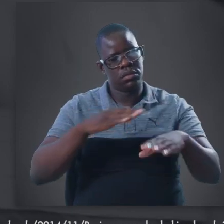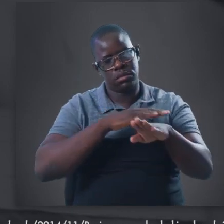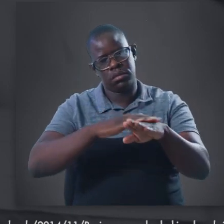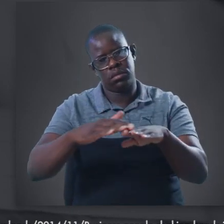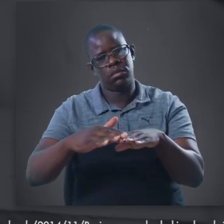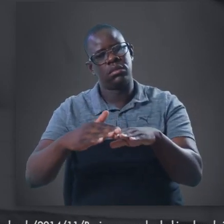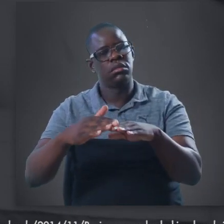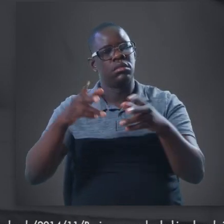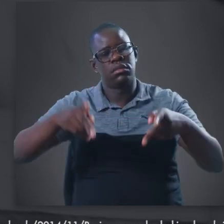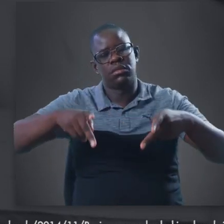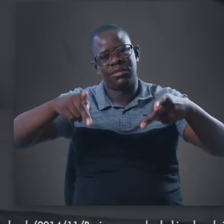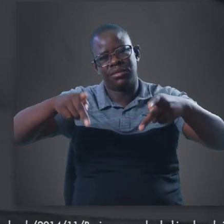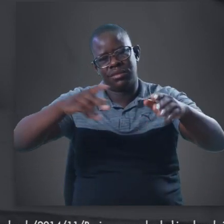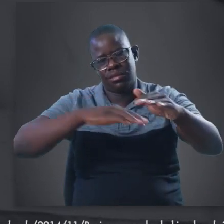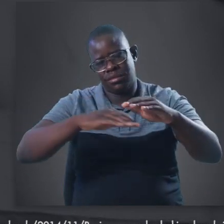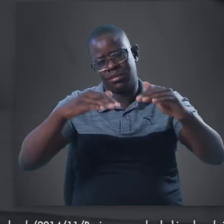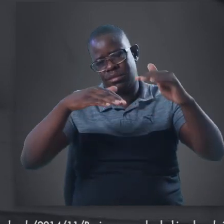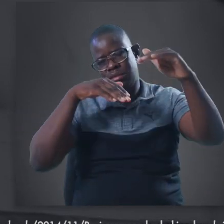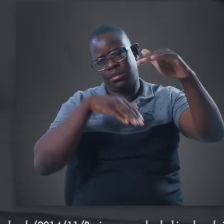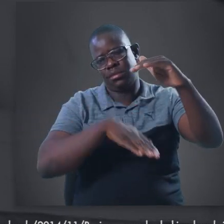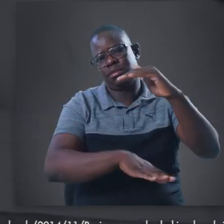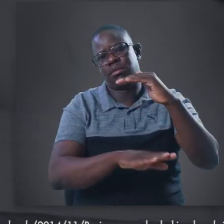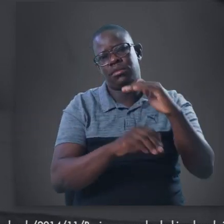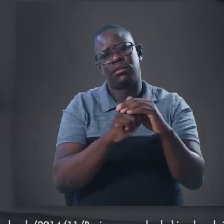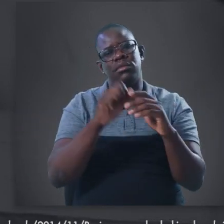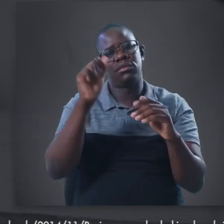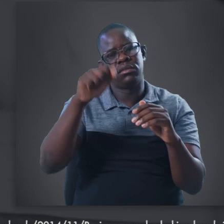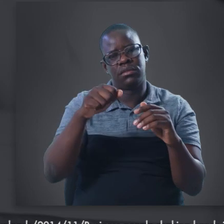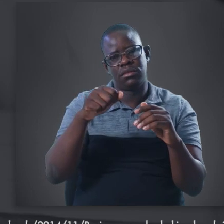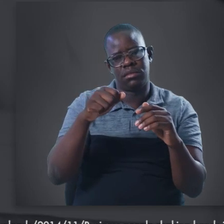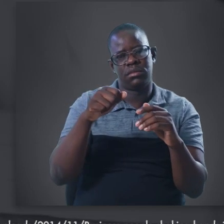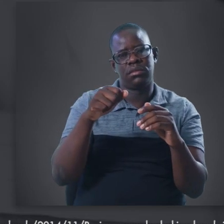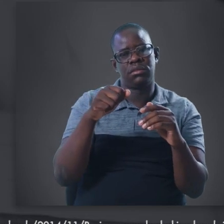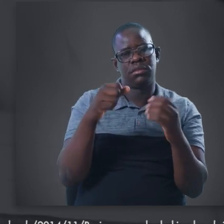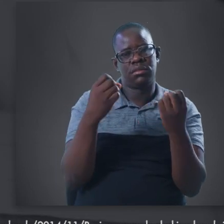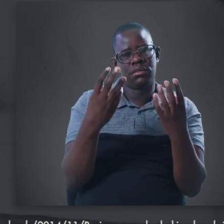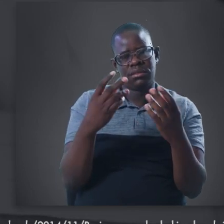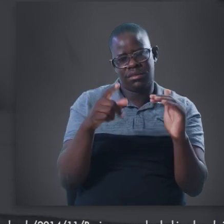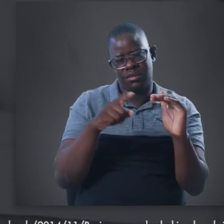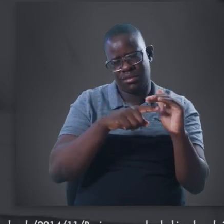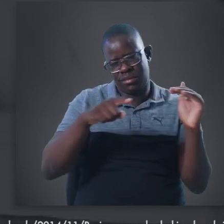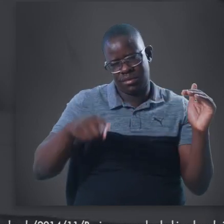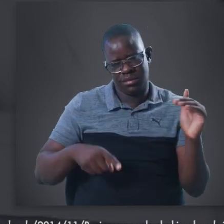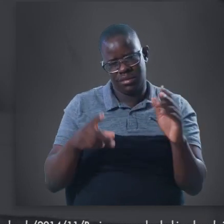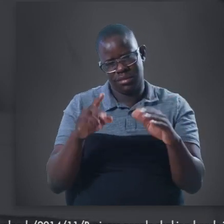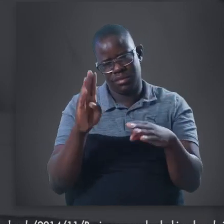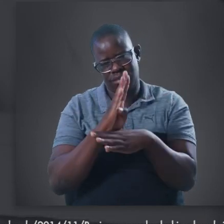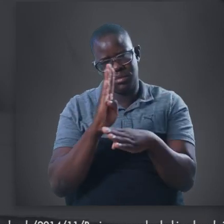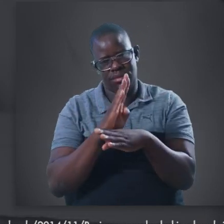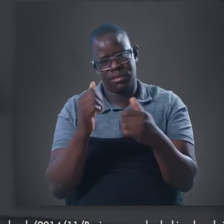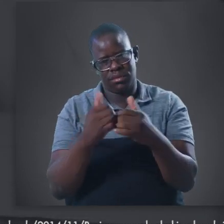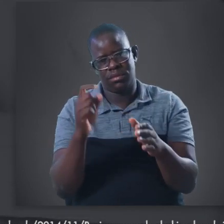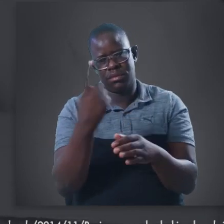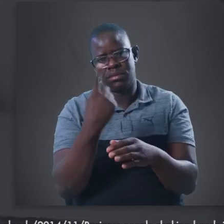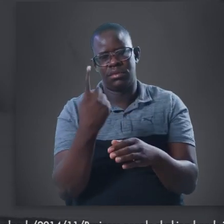the country. It builds the necessary infrastructure, such as roads, railway lines, and bridges. It makes